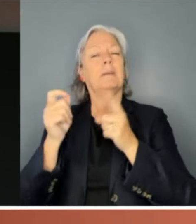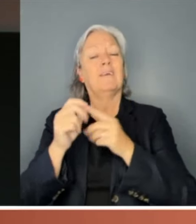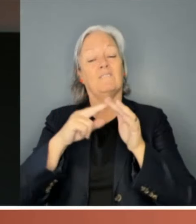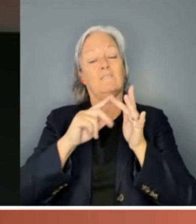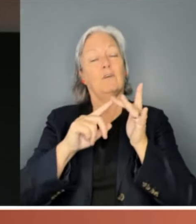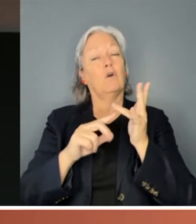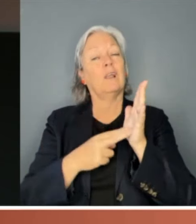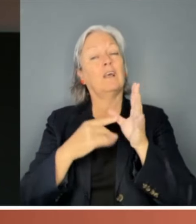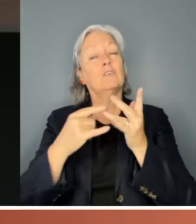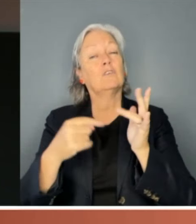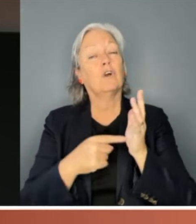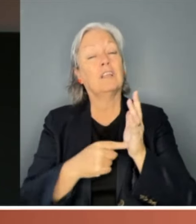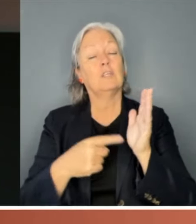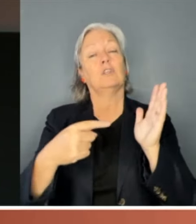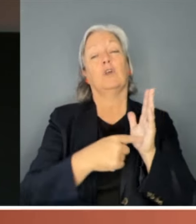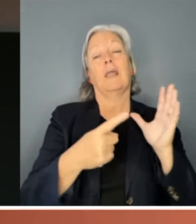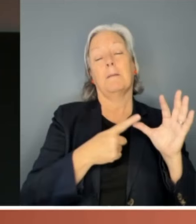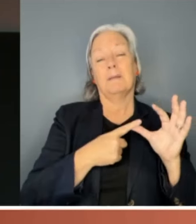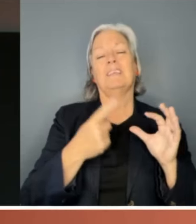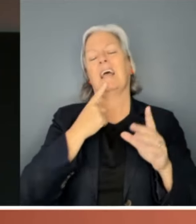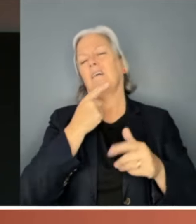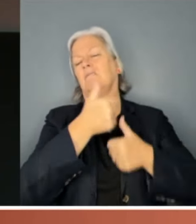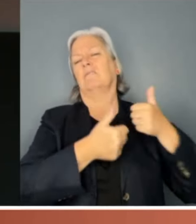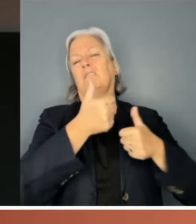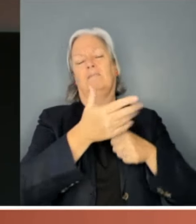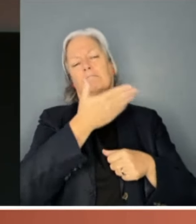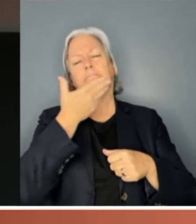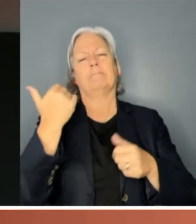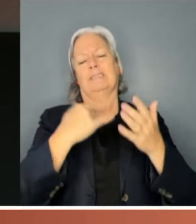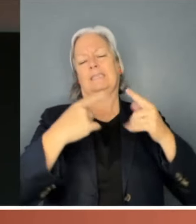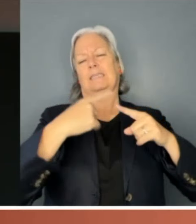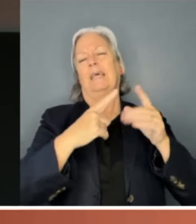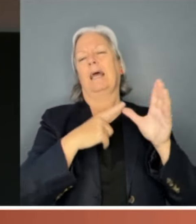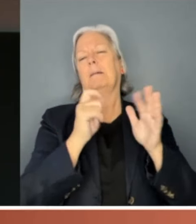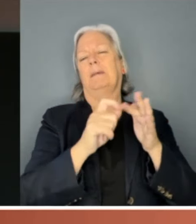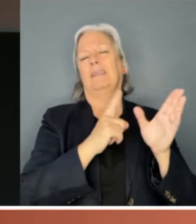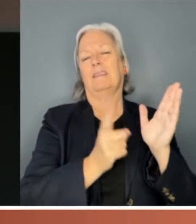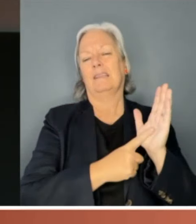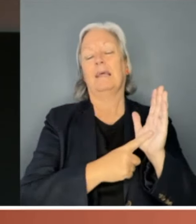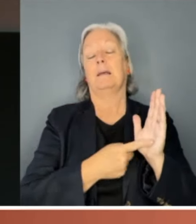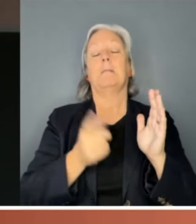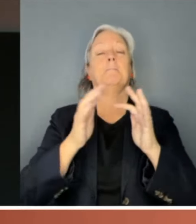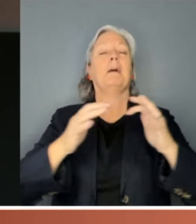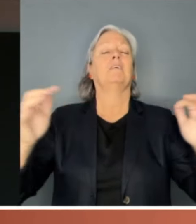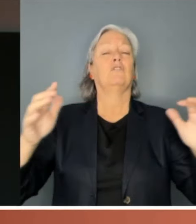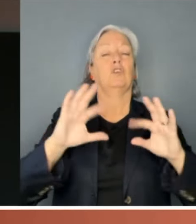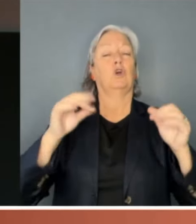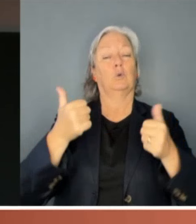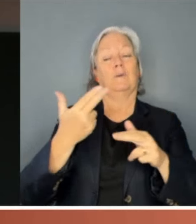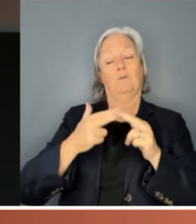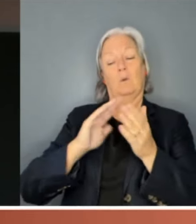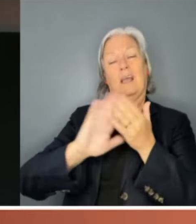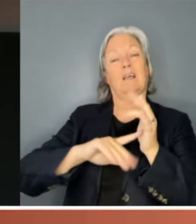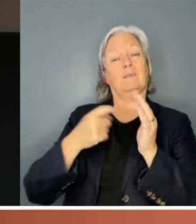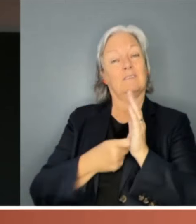Tony Abbott famously praised for her sex appeal. But parliamentary life had not gone well for Hoosa, and by the time I met with her,